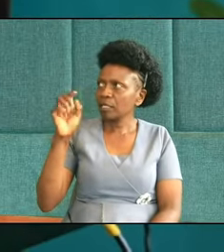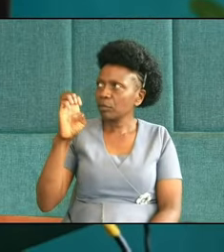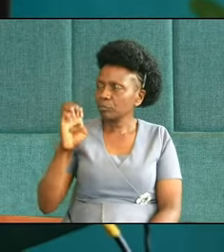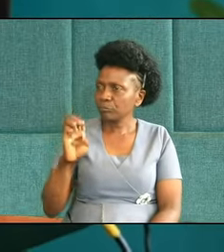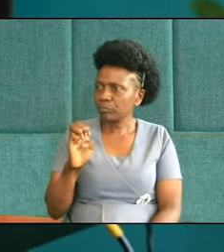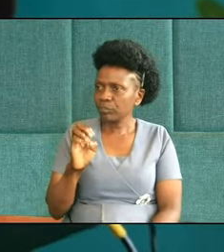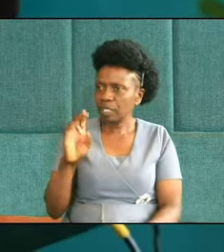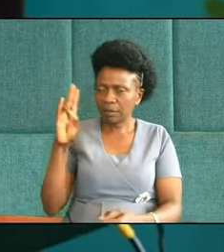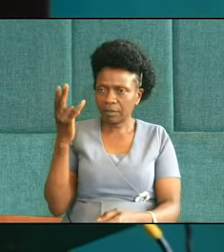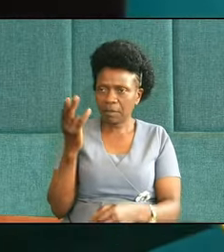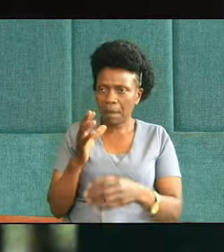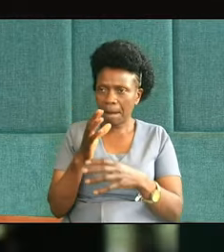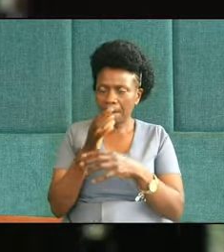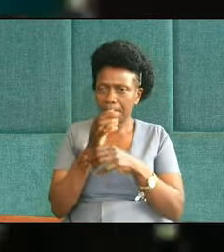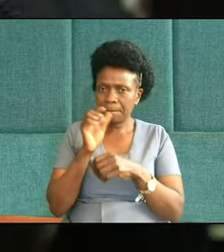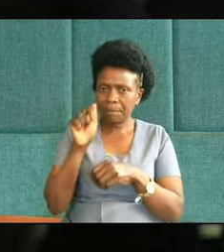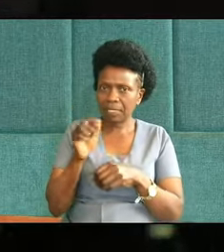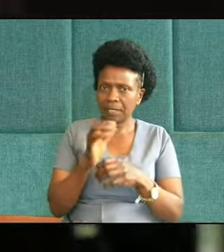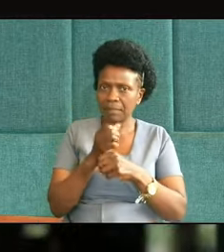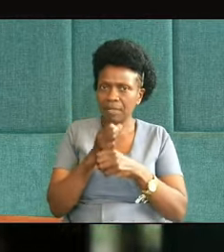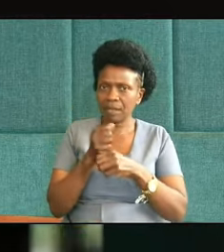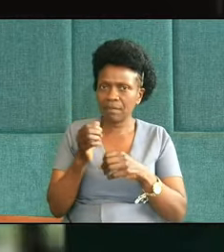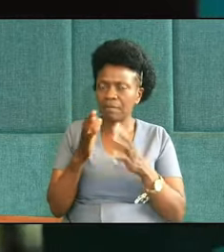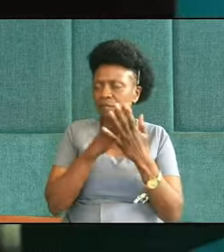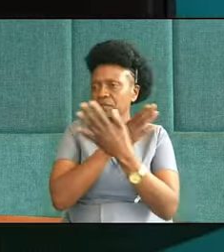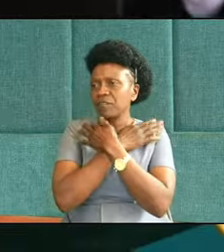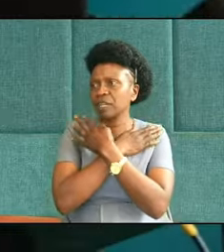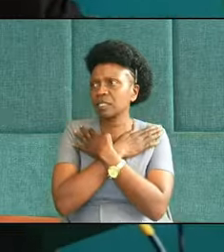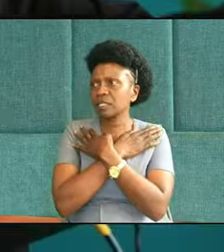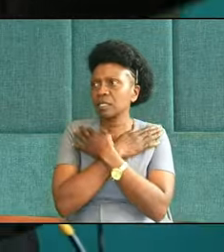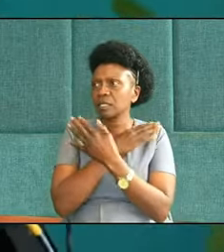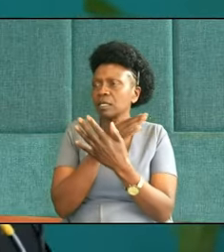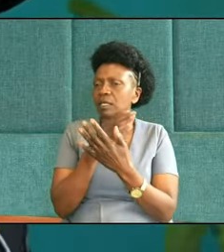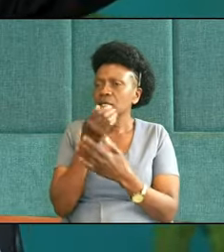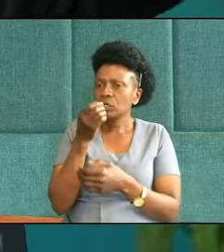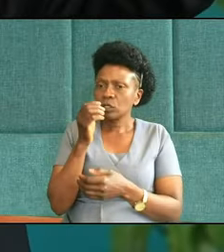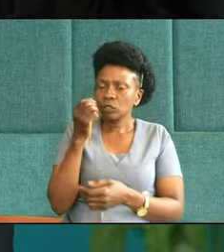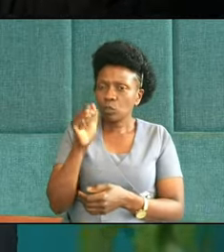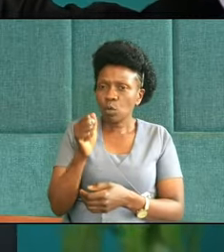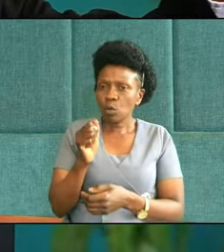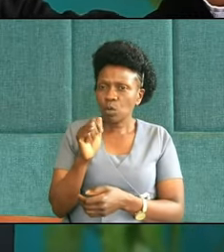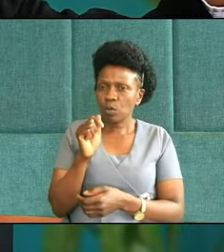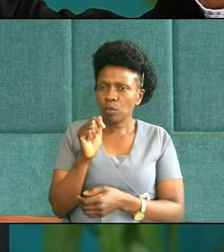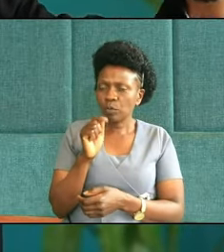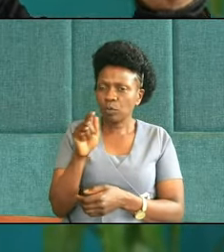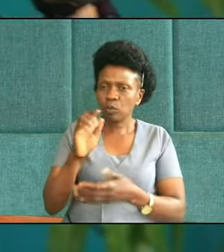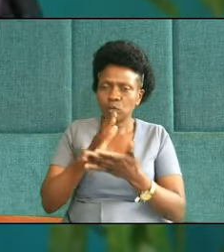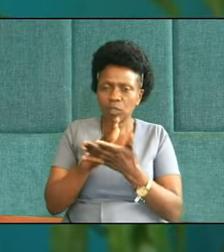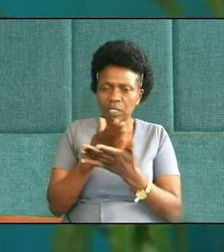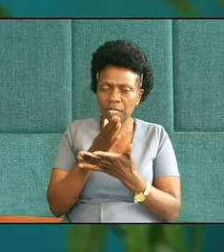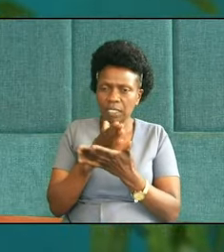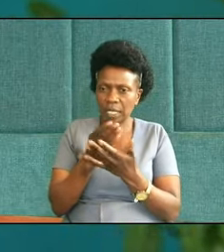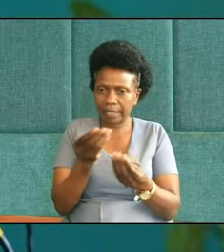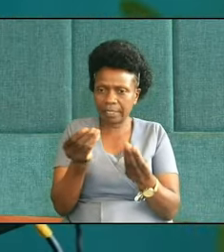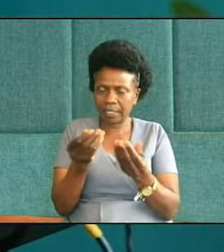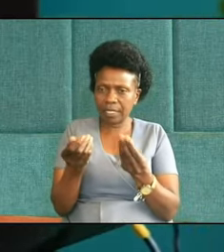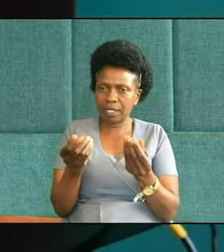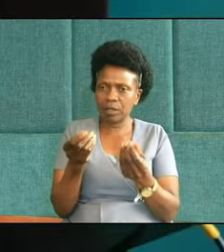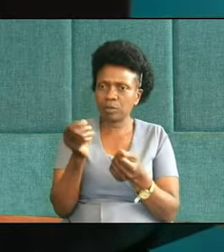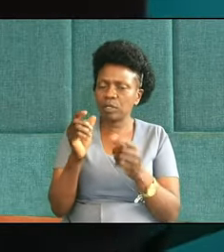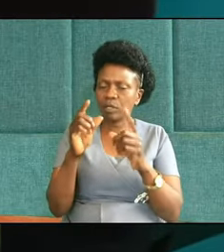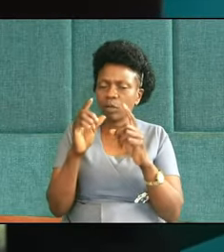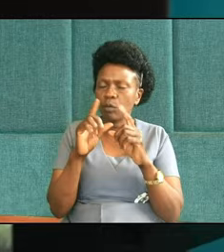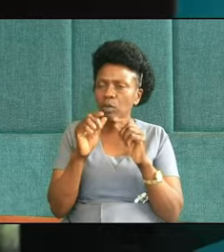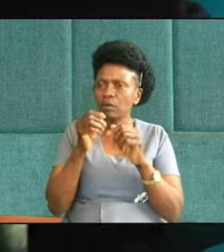should make friends who are not part of our faith so we can share with them the love of Jesus. Correct? But there's the danger